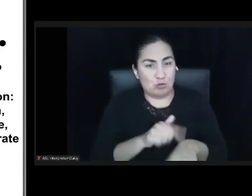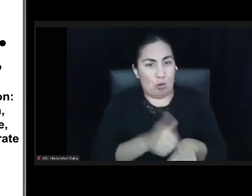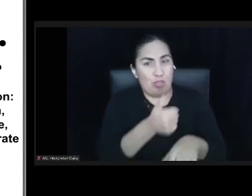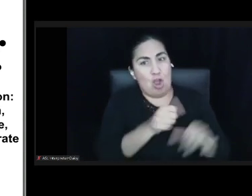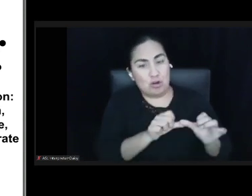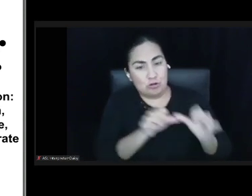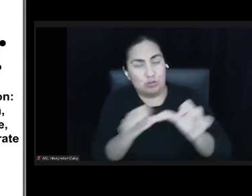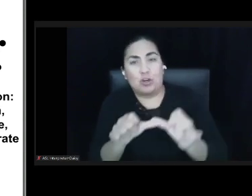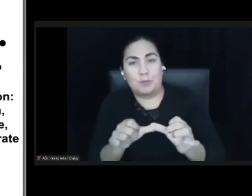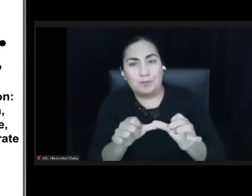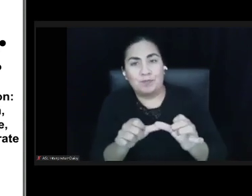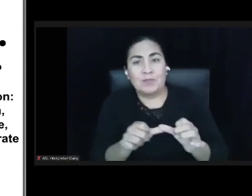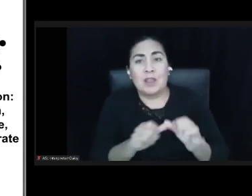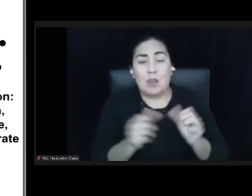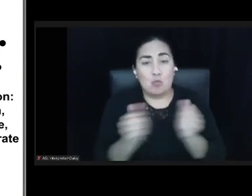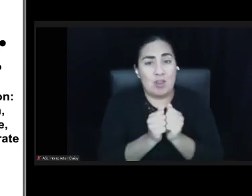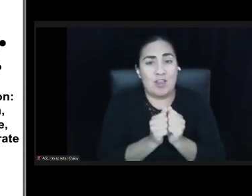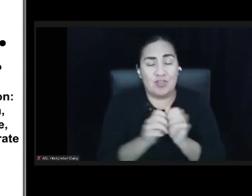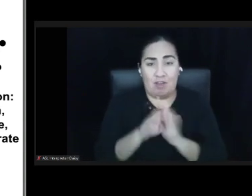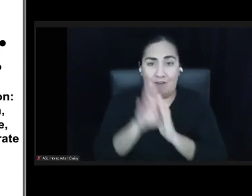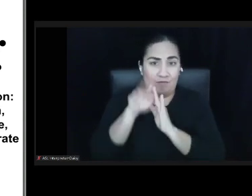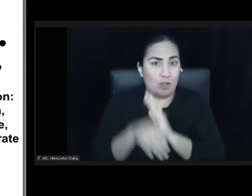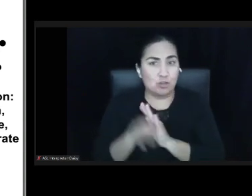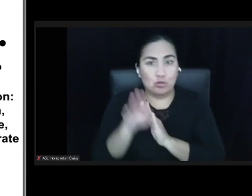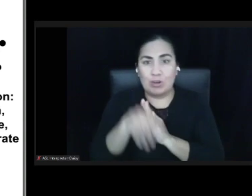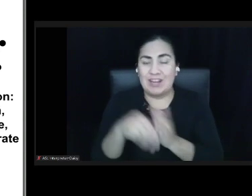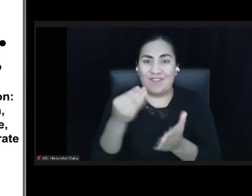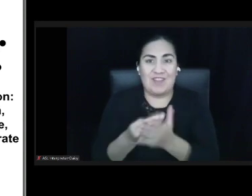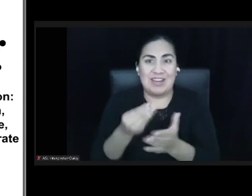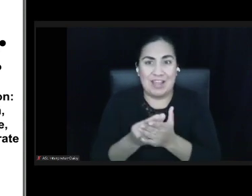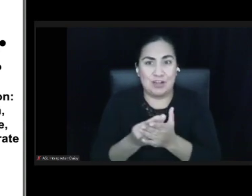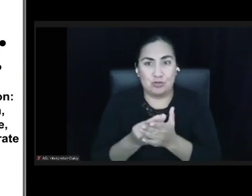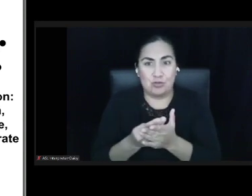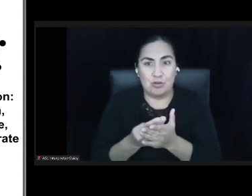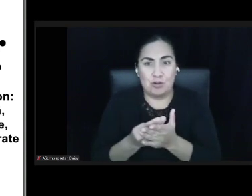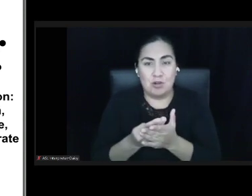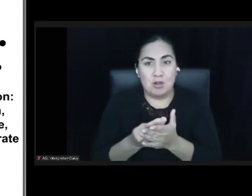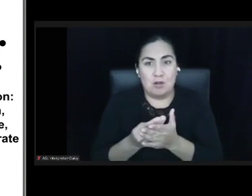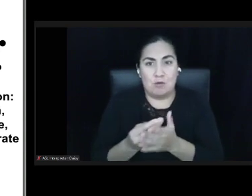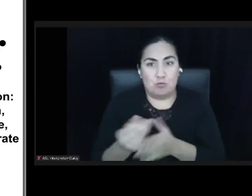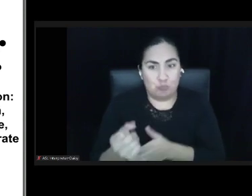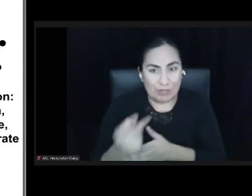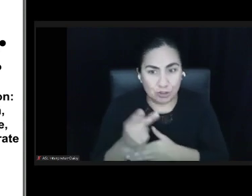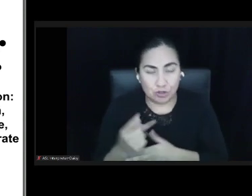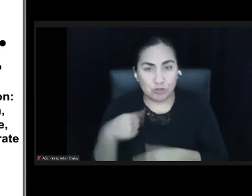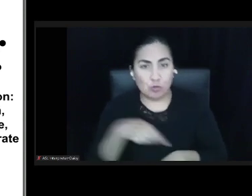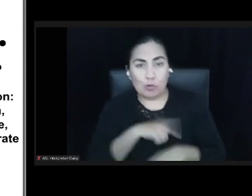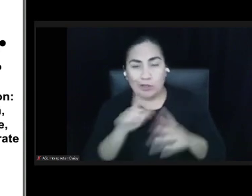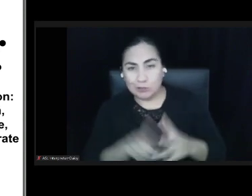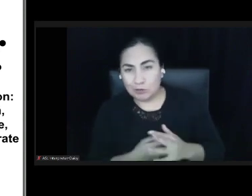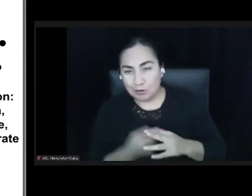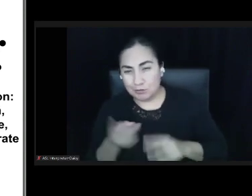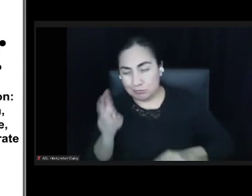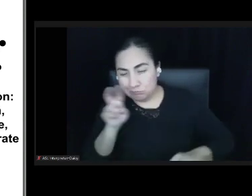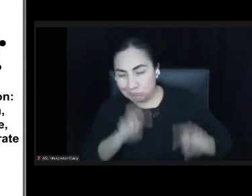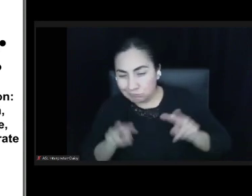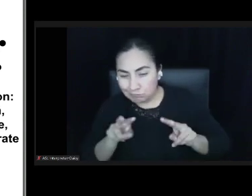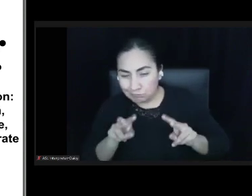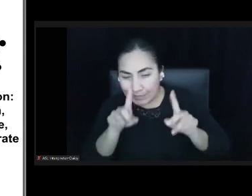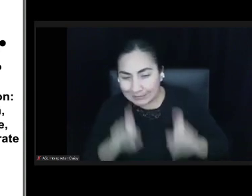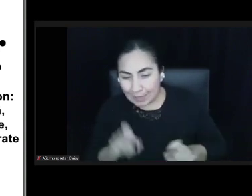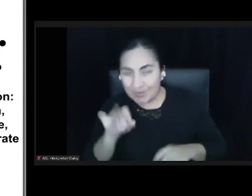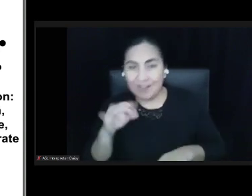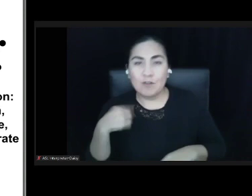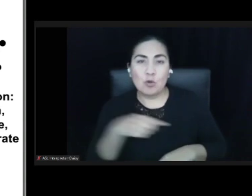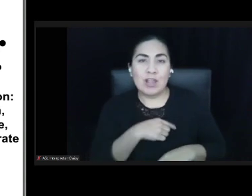And with fluctuating financial returns, we began to examine if we were having the greatest impact. Were